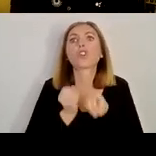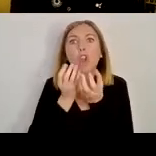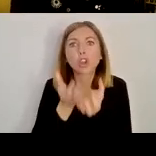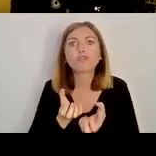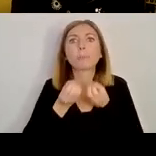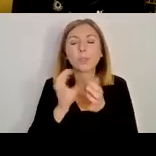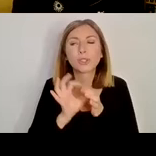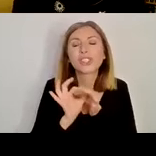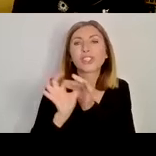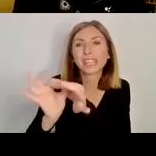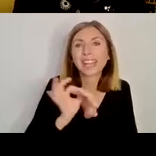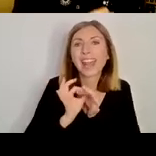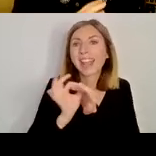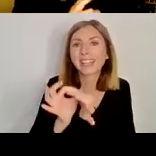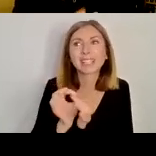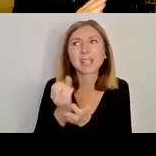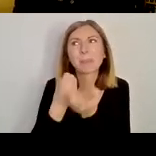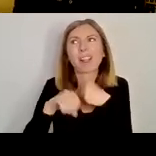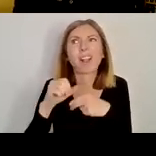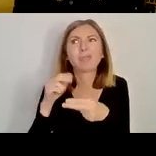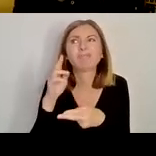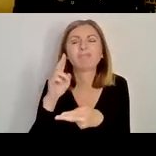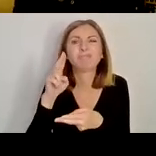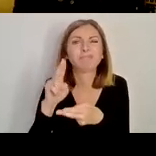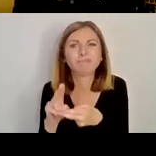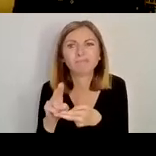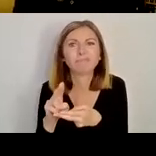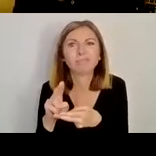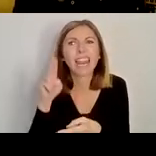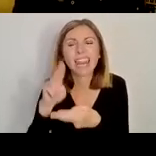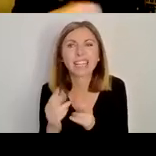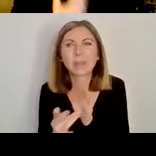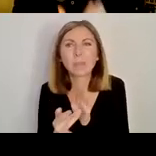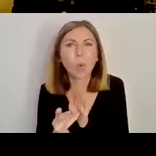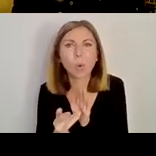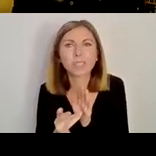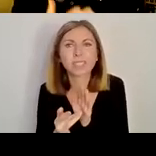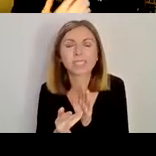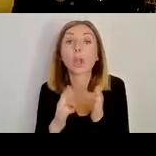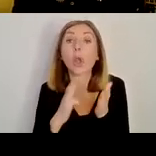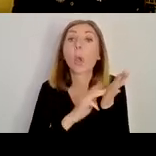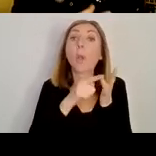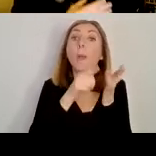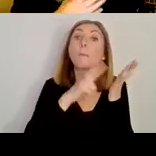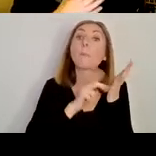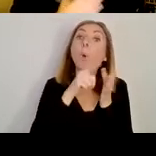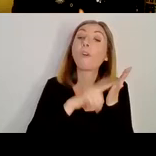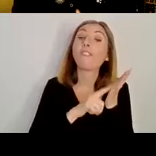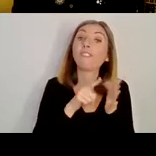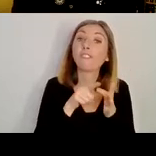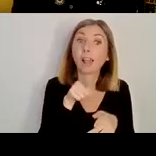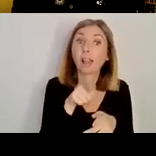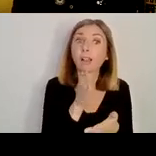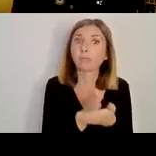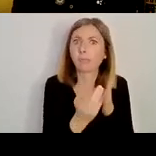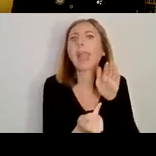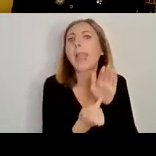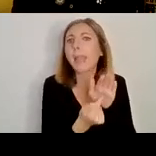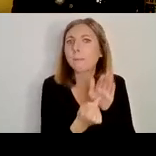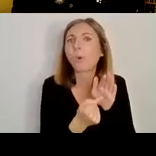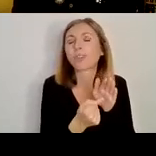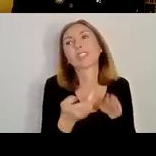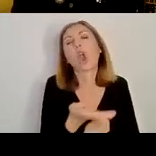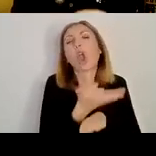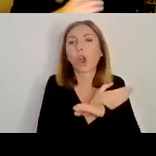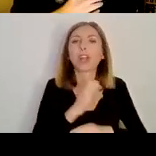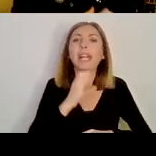up getting so overshadowed. So I'd say a little bit about both. Movil is, is, is a very important early church.